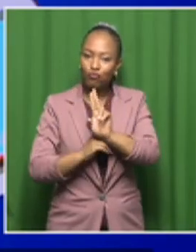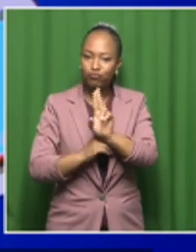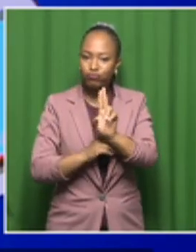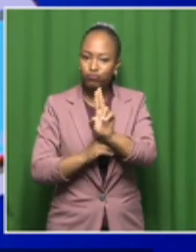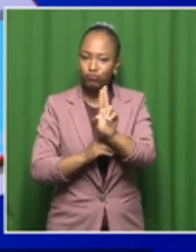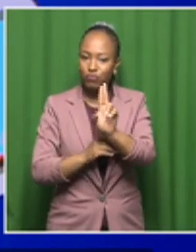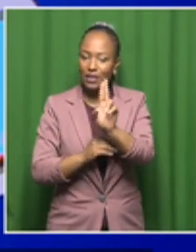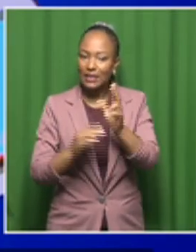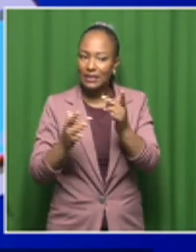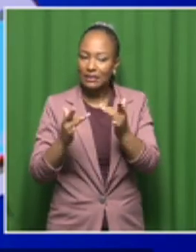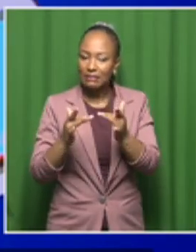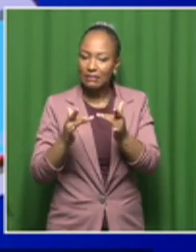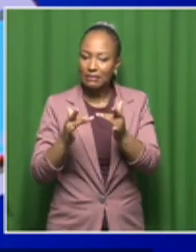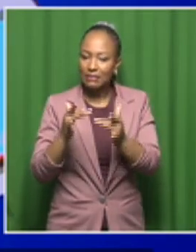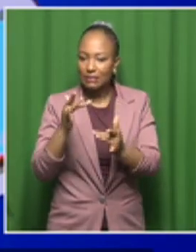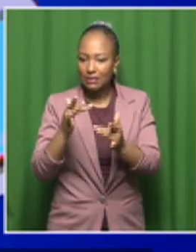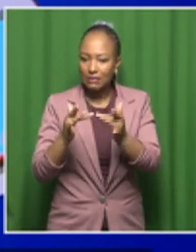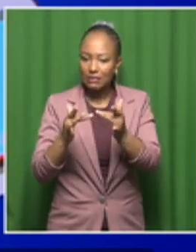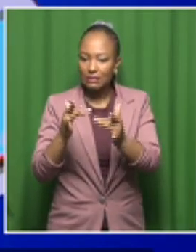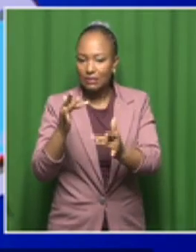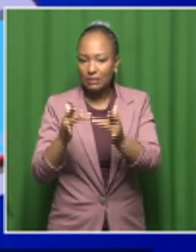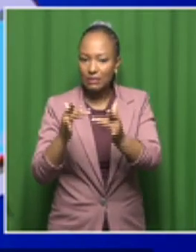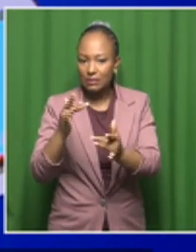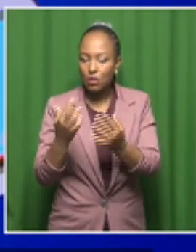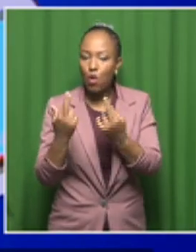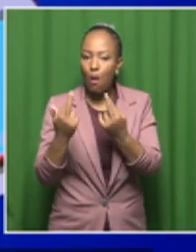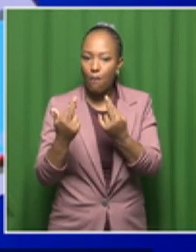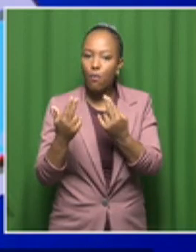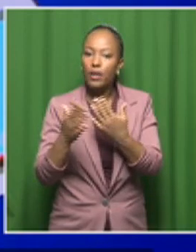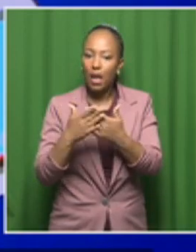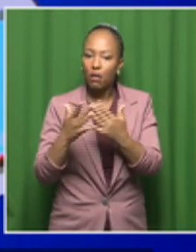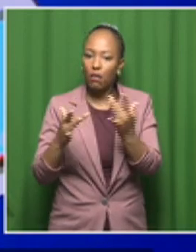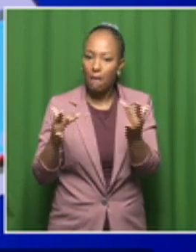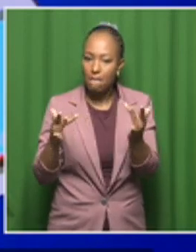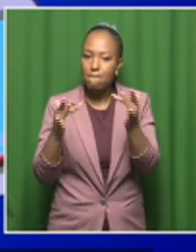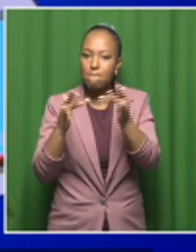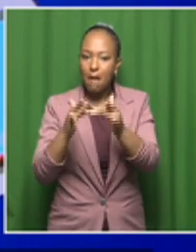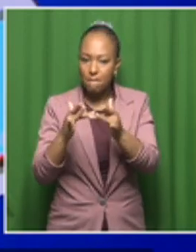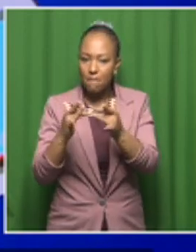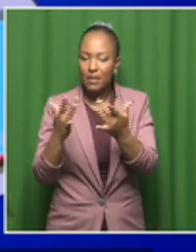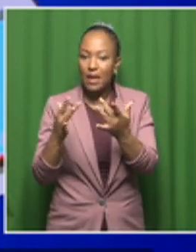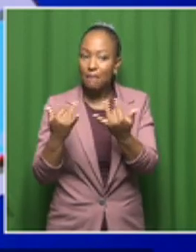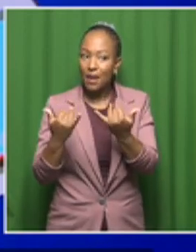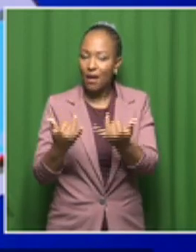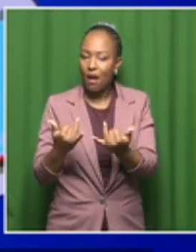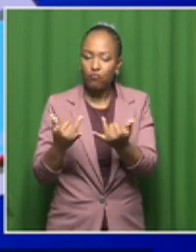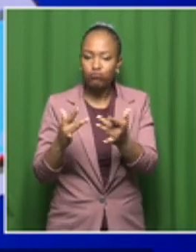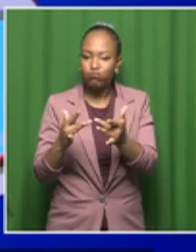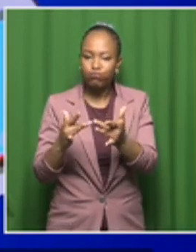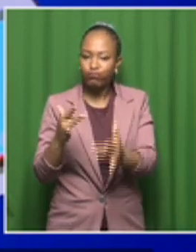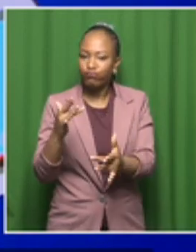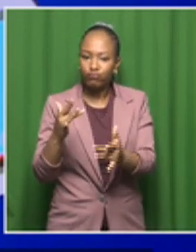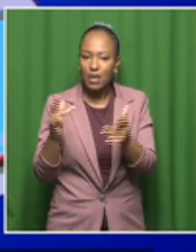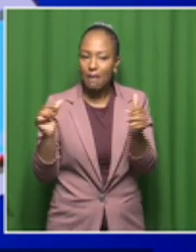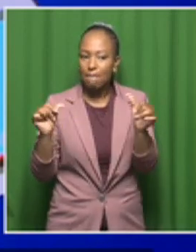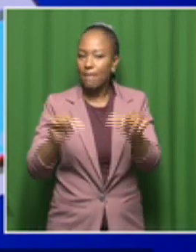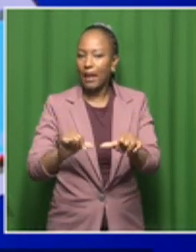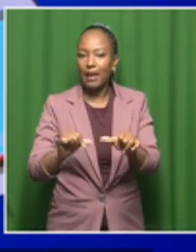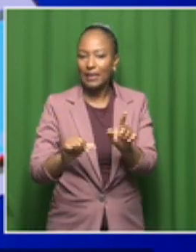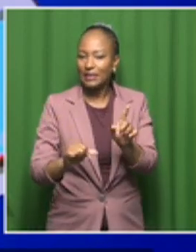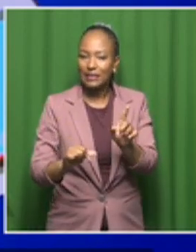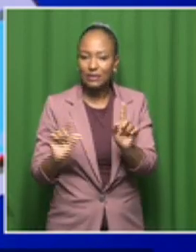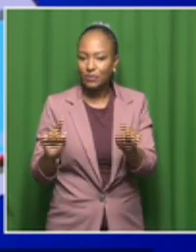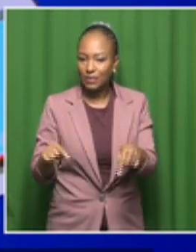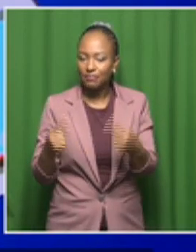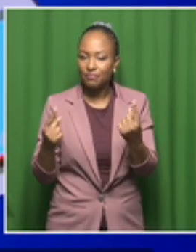too well. I'm hoping we'll be able to pick it up. But at this point, it looks like it's not. We're not able to go back to them right now. And